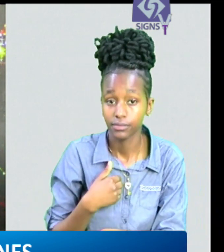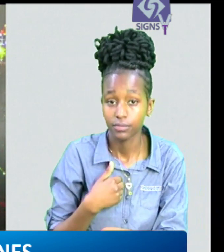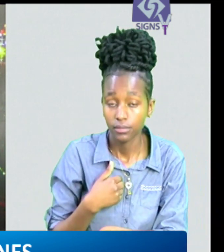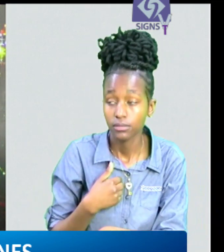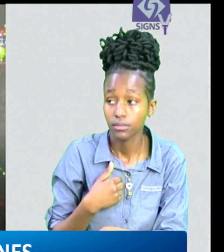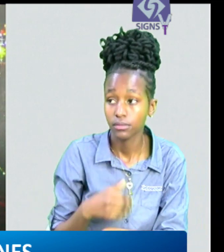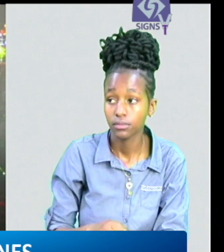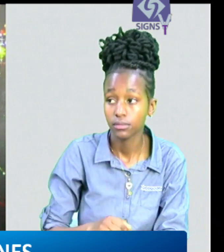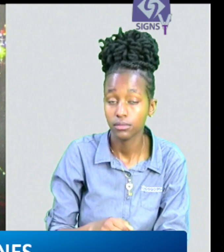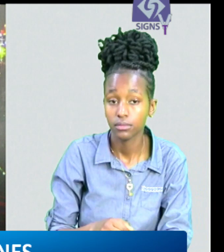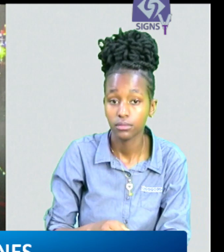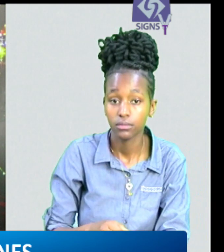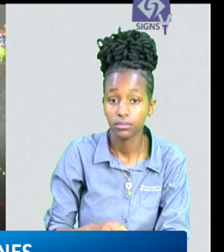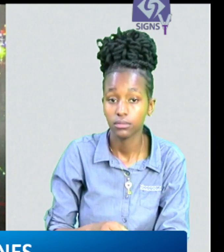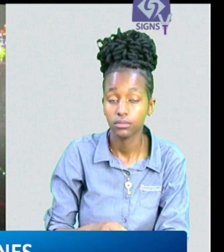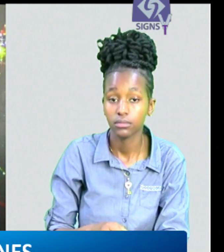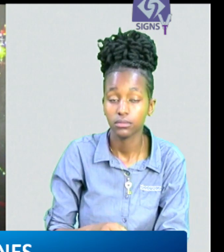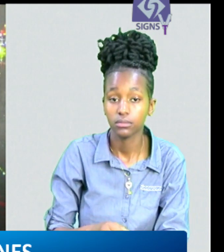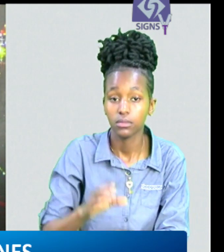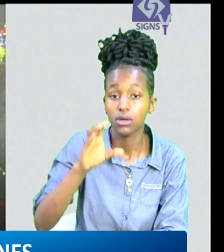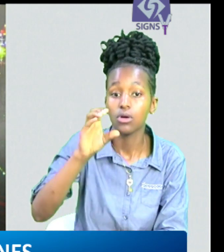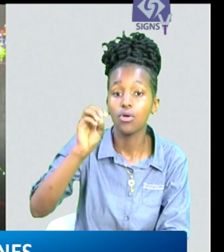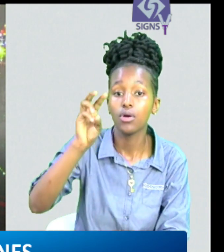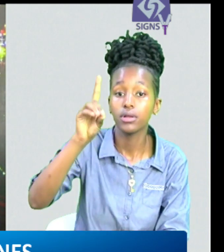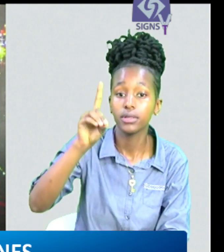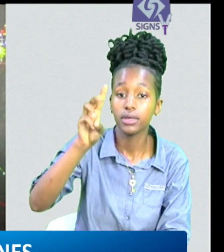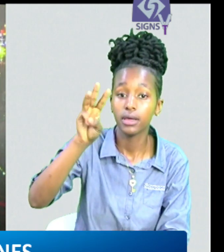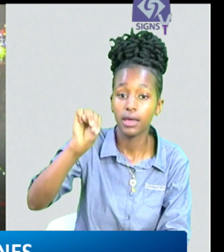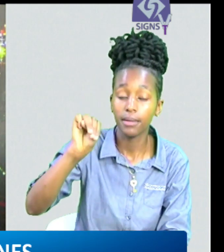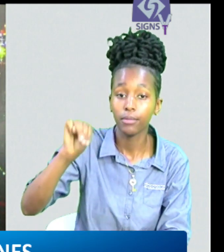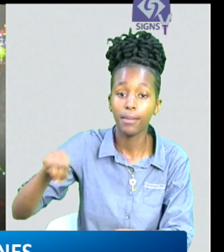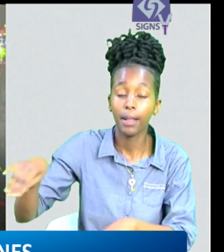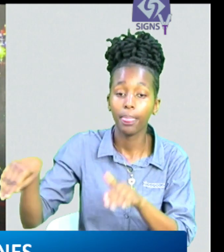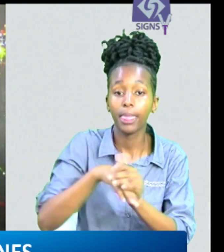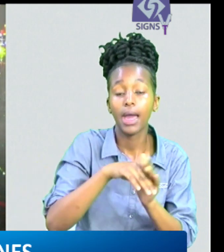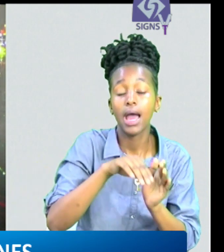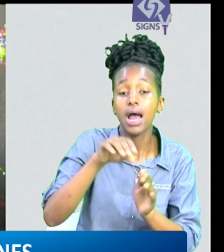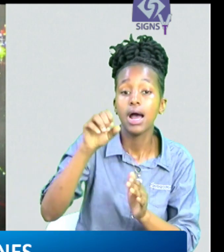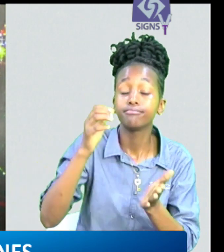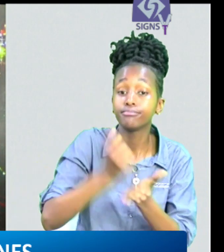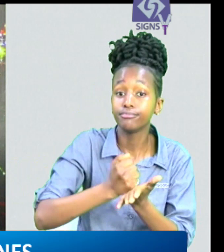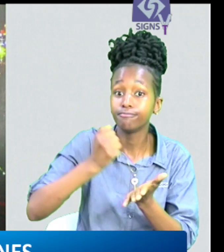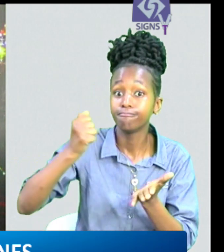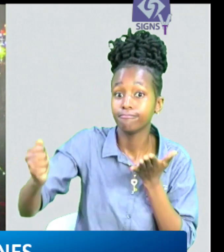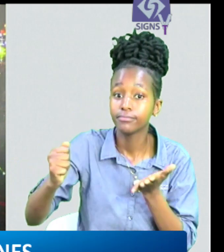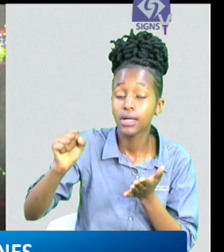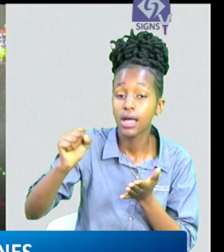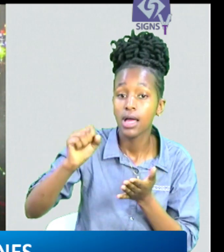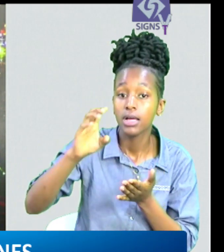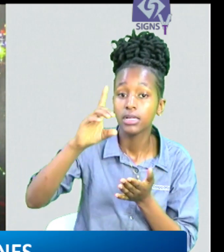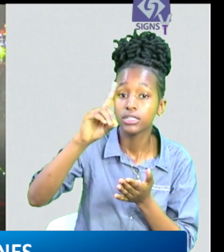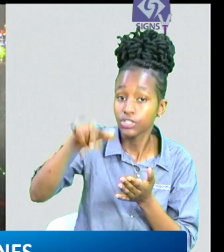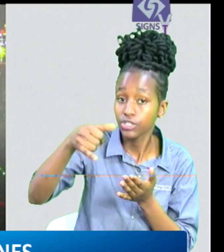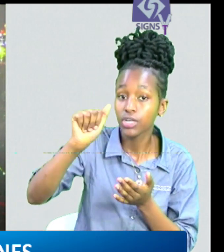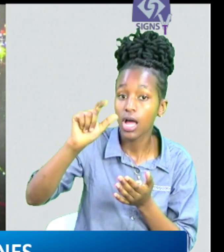and uh away from uh climate and africa and summits now to odm expels